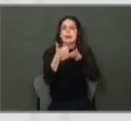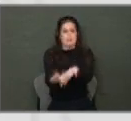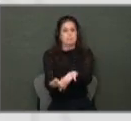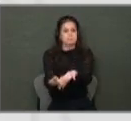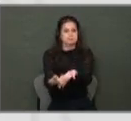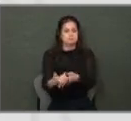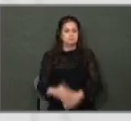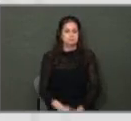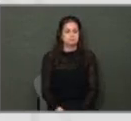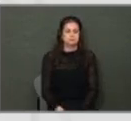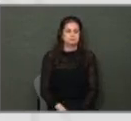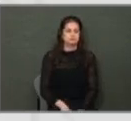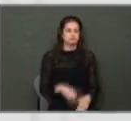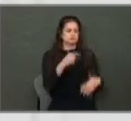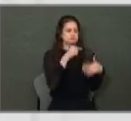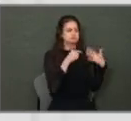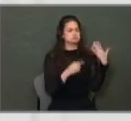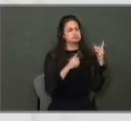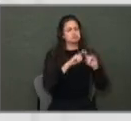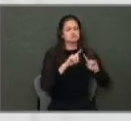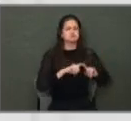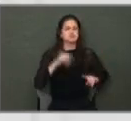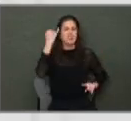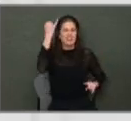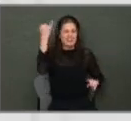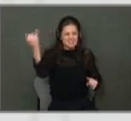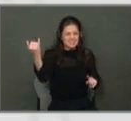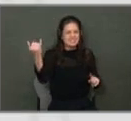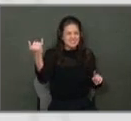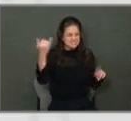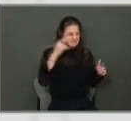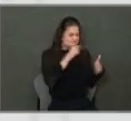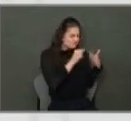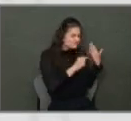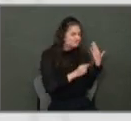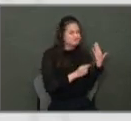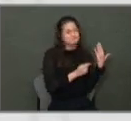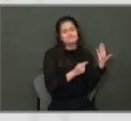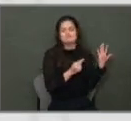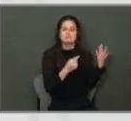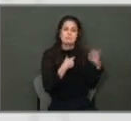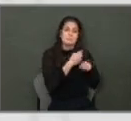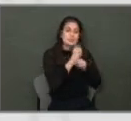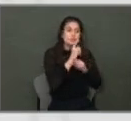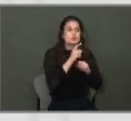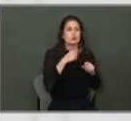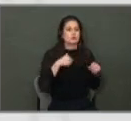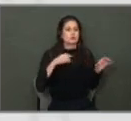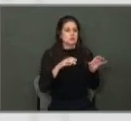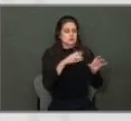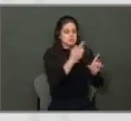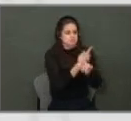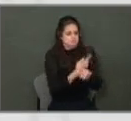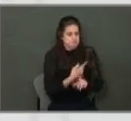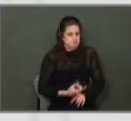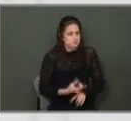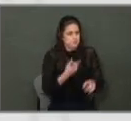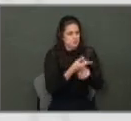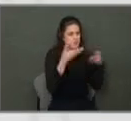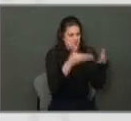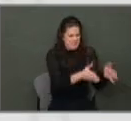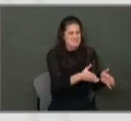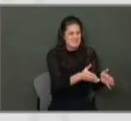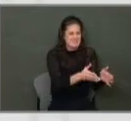And there are a number of ideas that council is kicking around in making sure that this is done smartly and